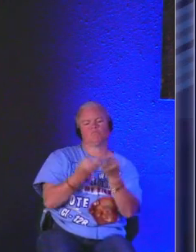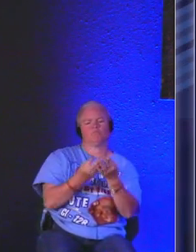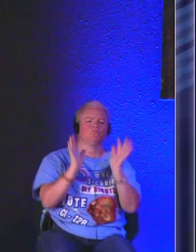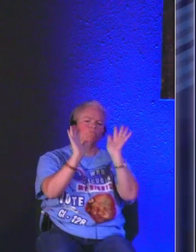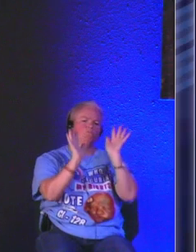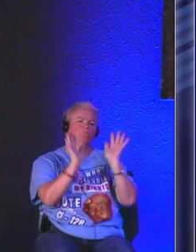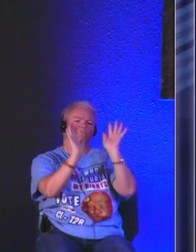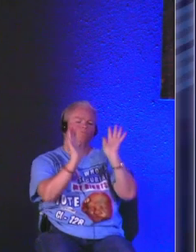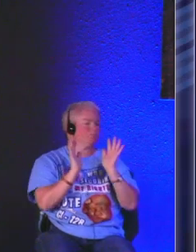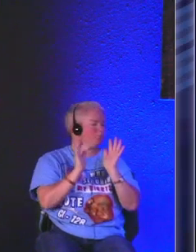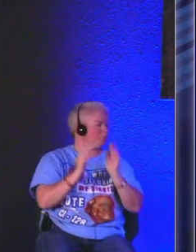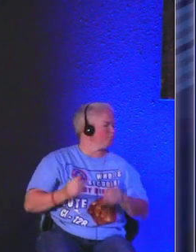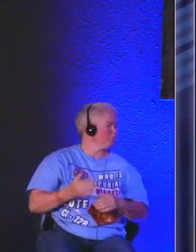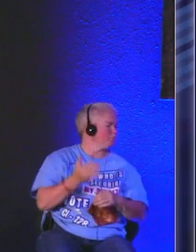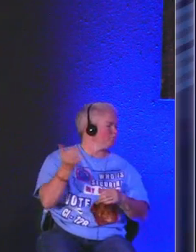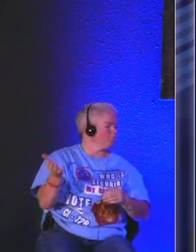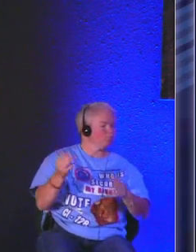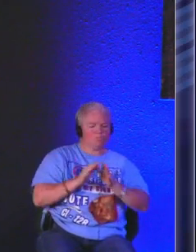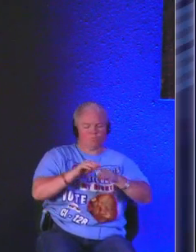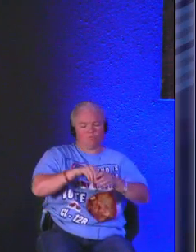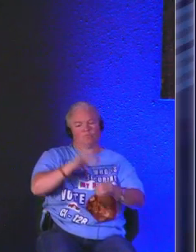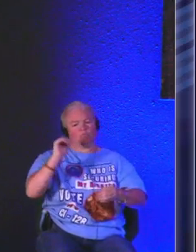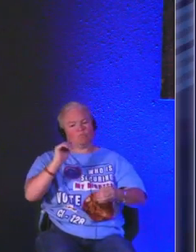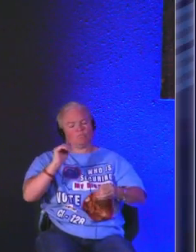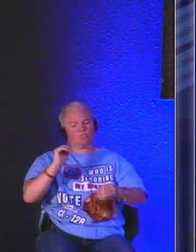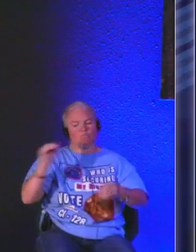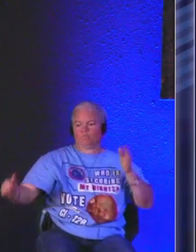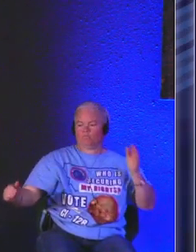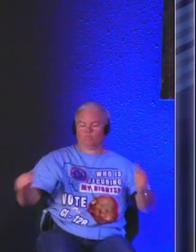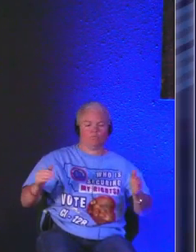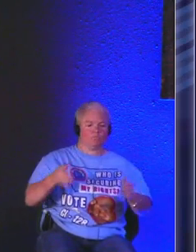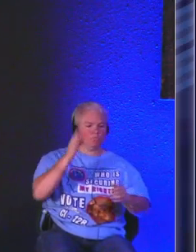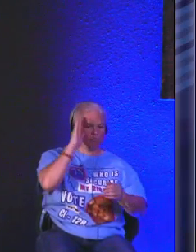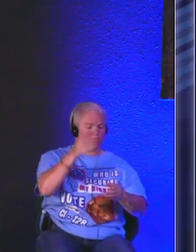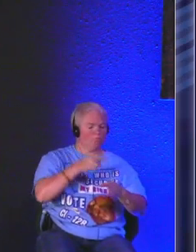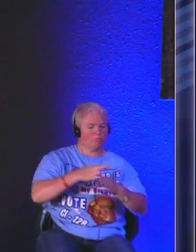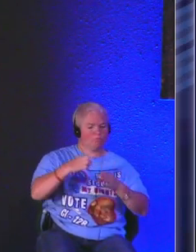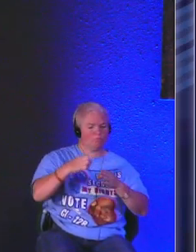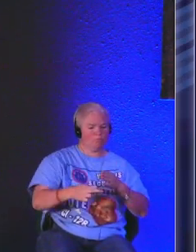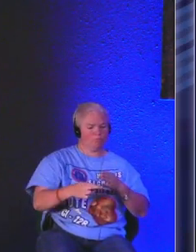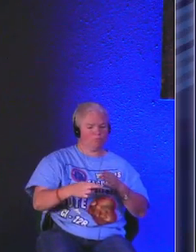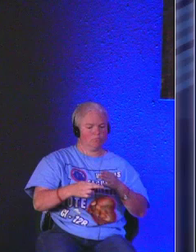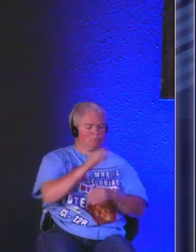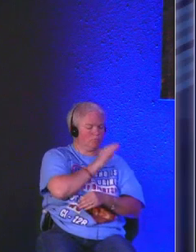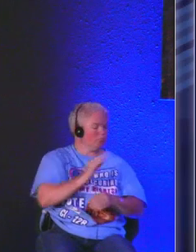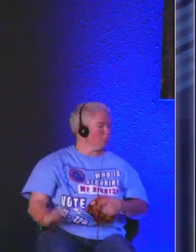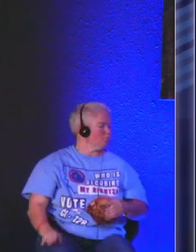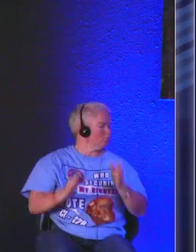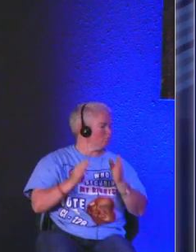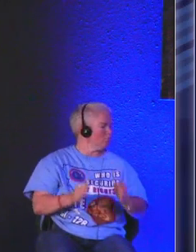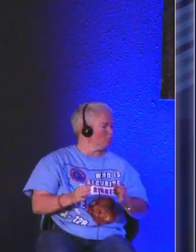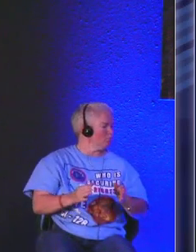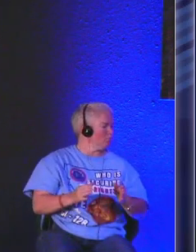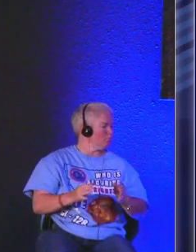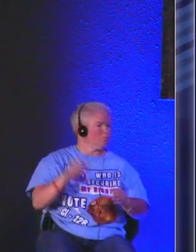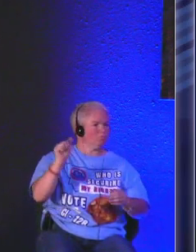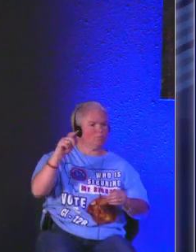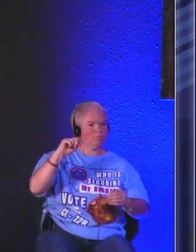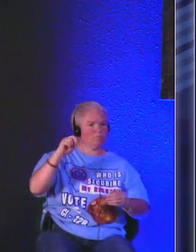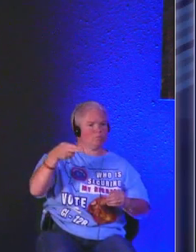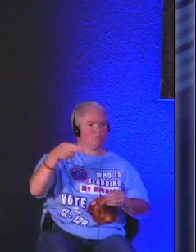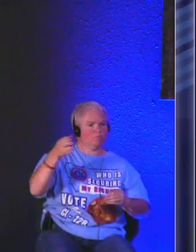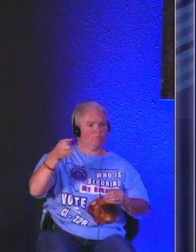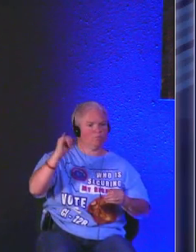is great those things outside of us will definitely affect us for the Christian as well as the